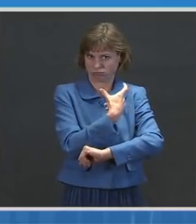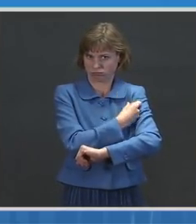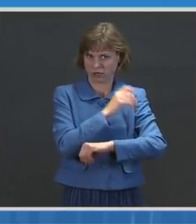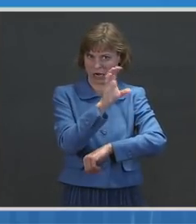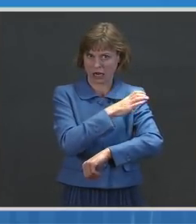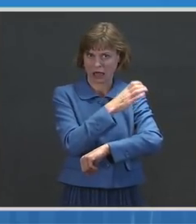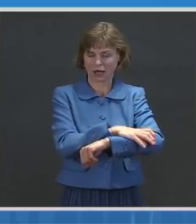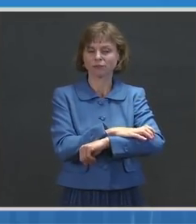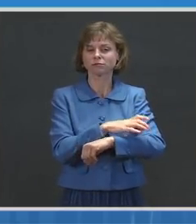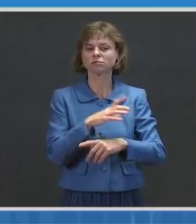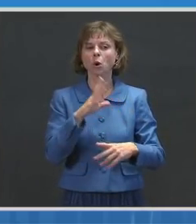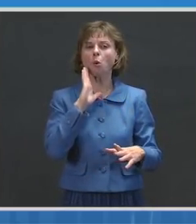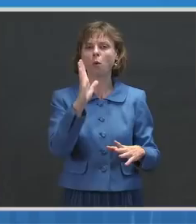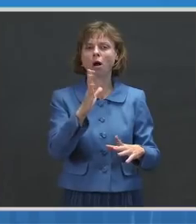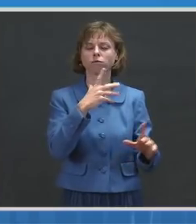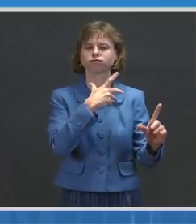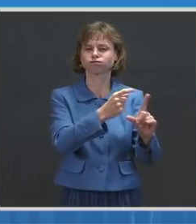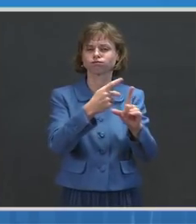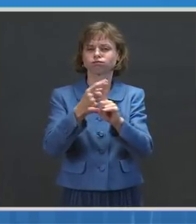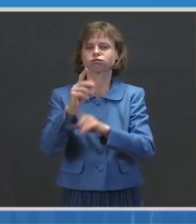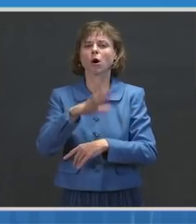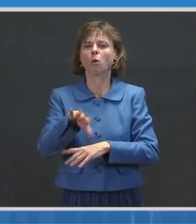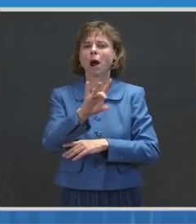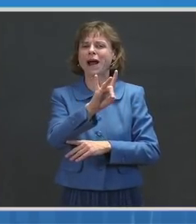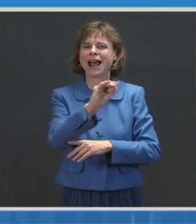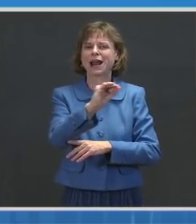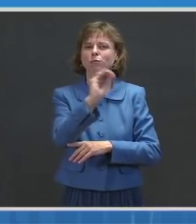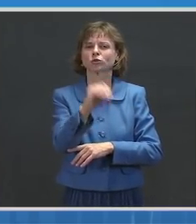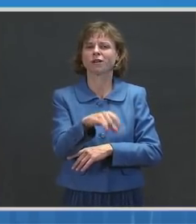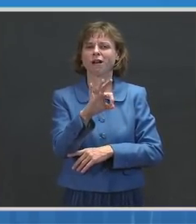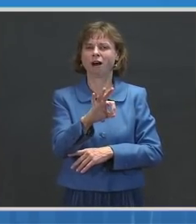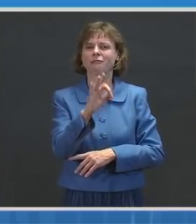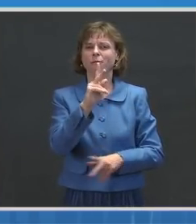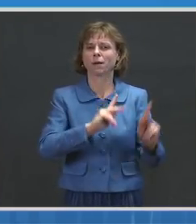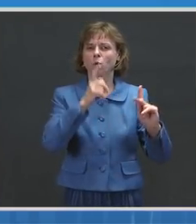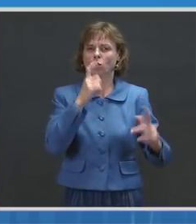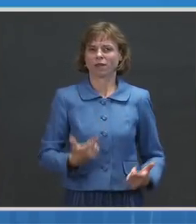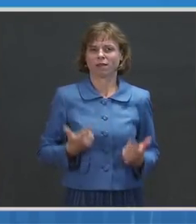80 percent of residents have received at least one dose of vaccine.